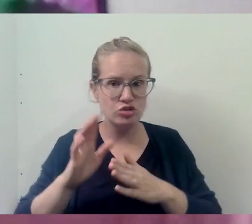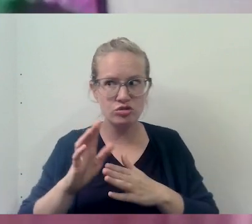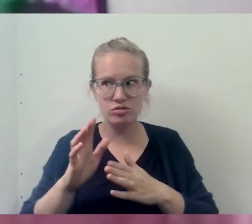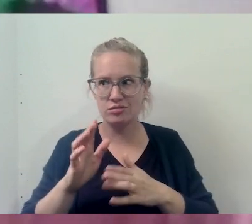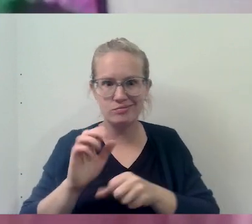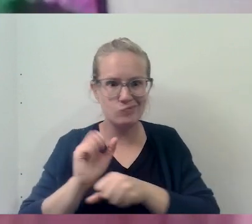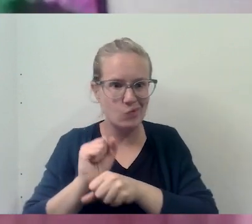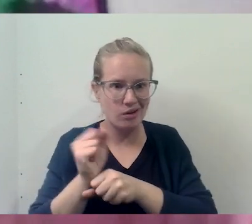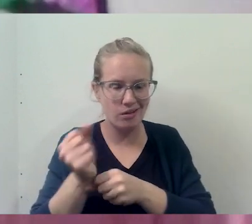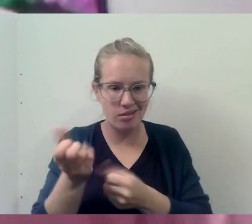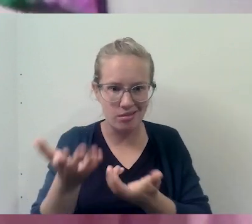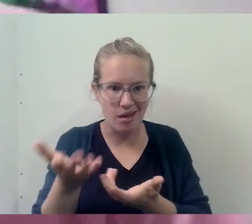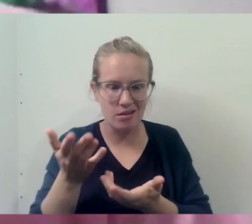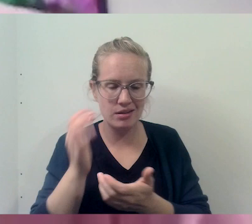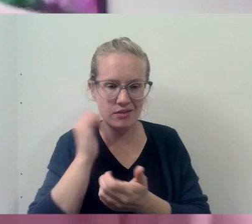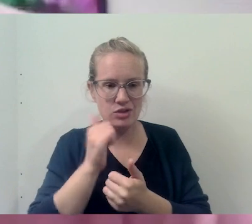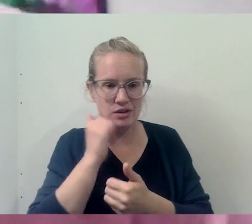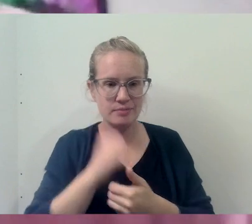ground there?